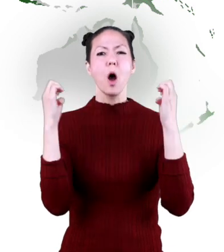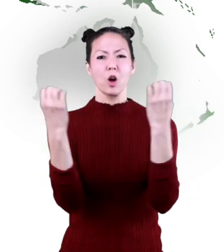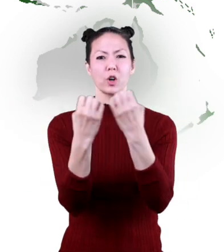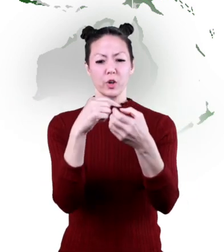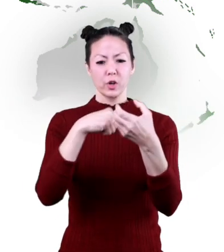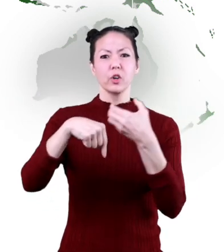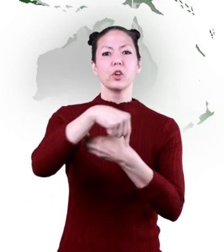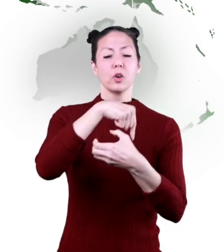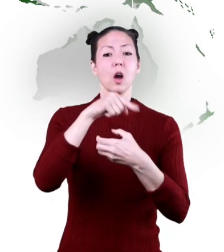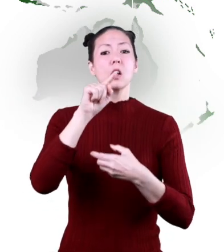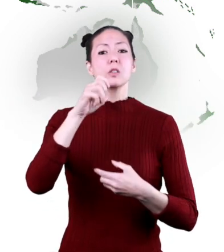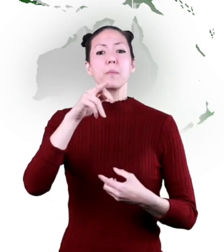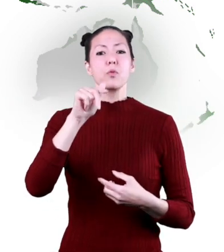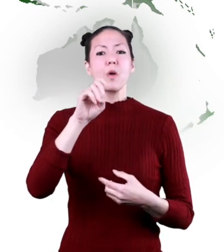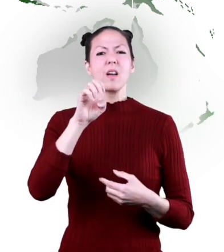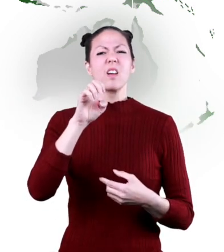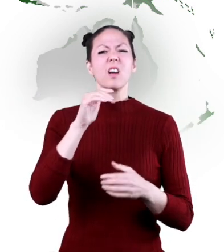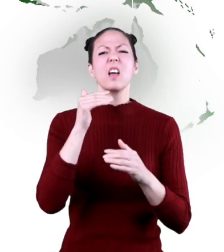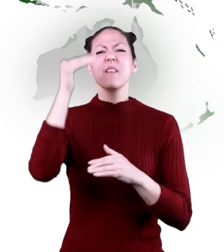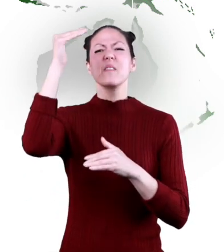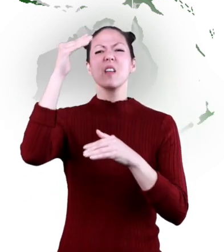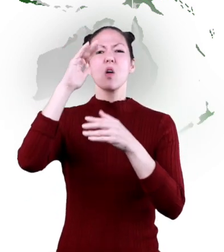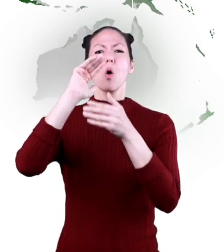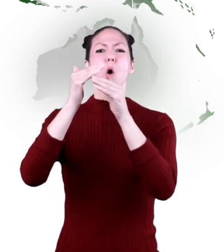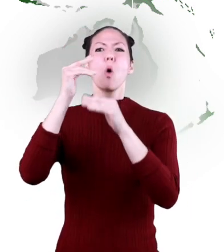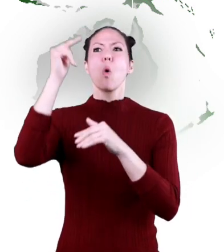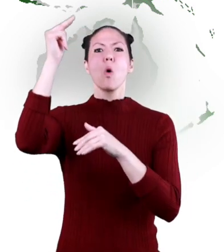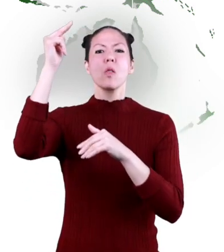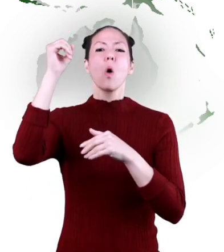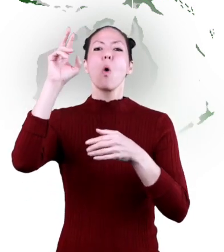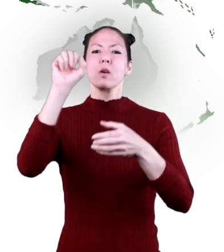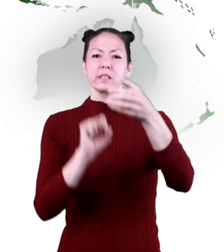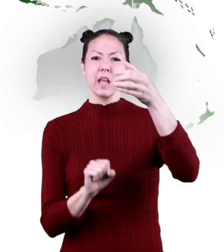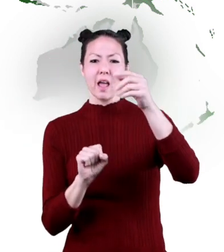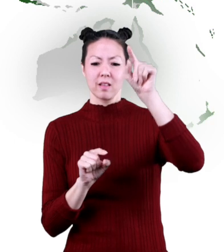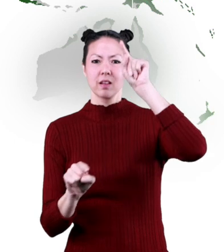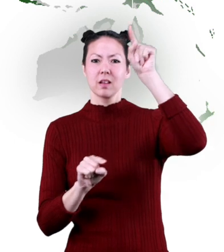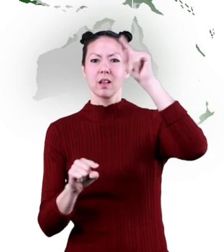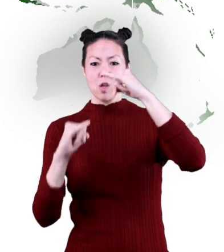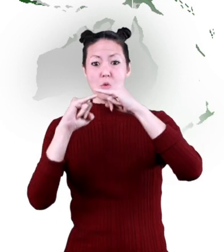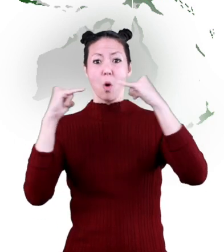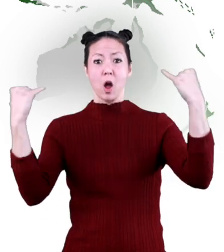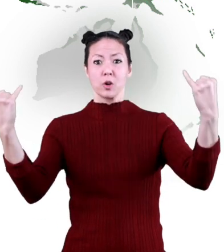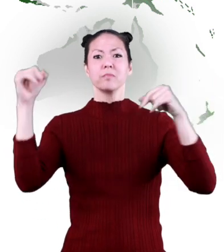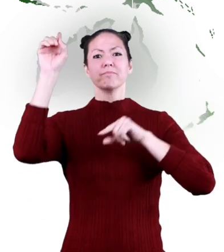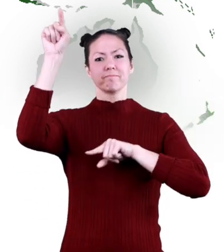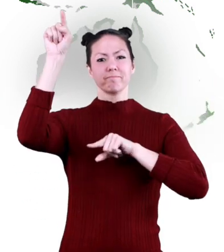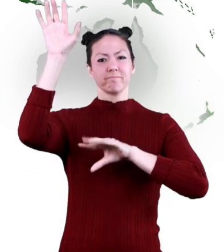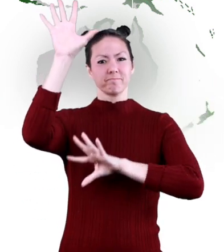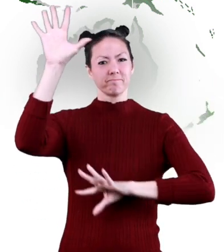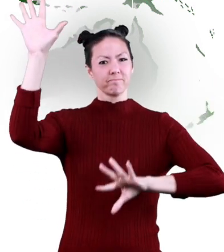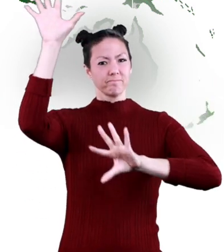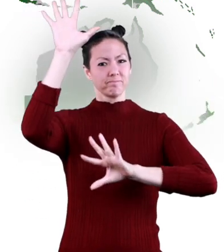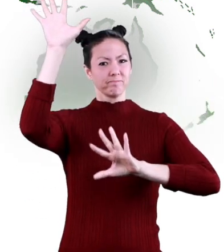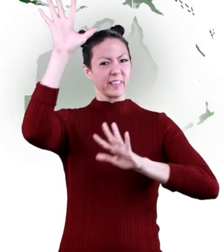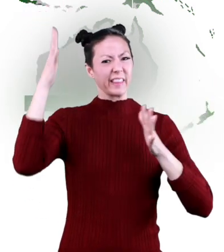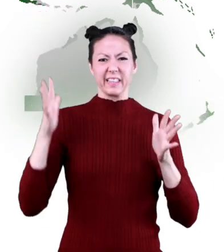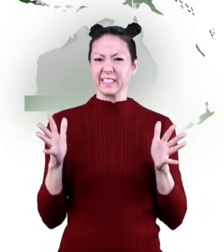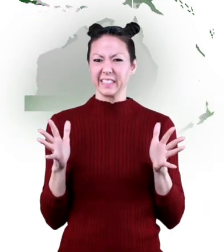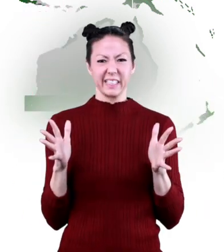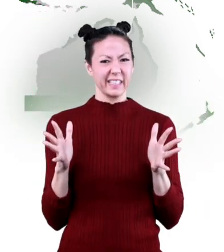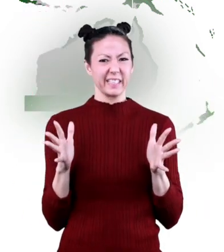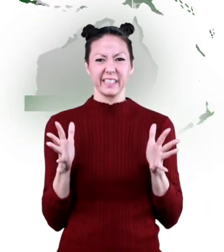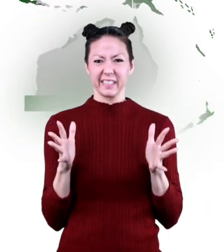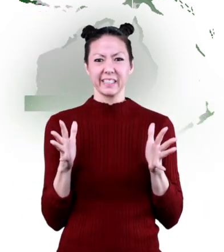and temperate rainforests are found near the cooler coastal areas, farther north or